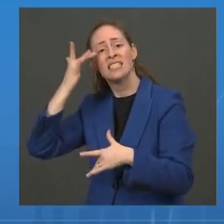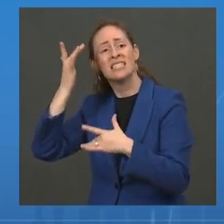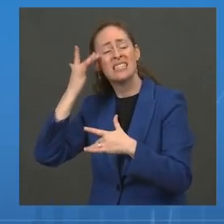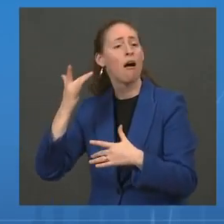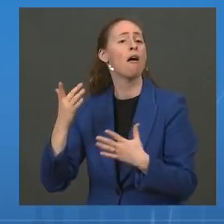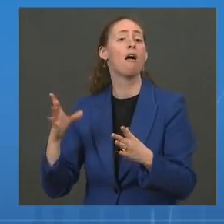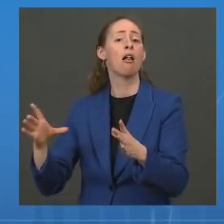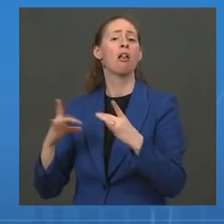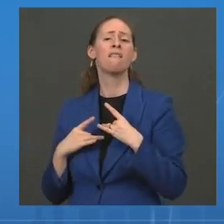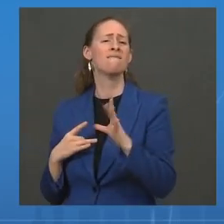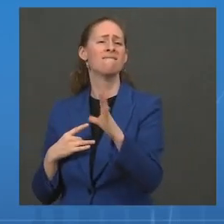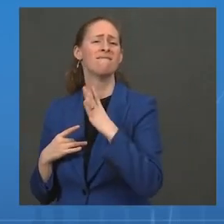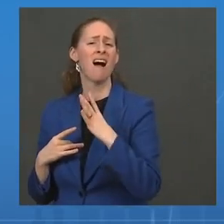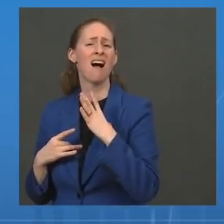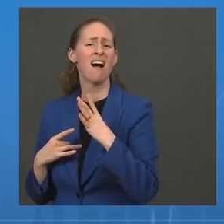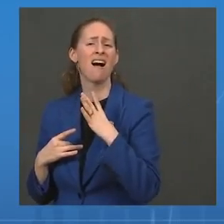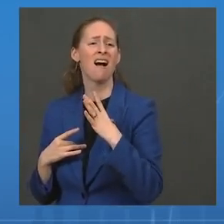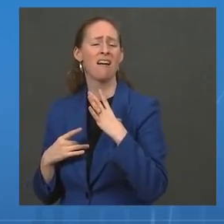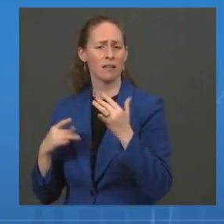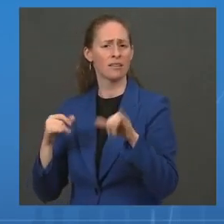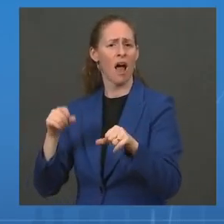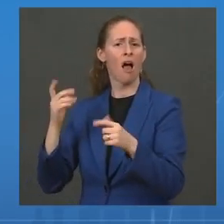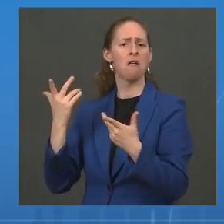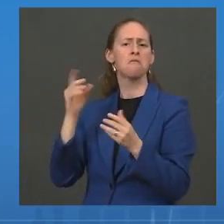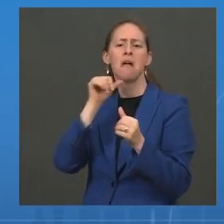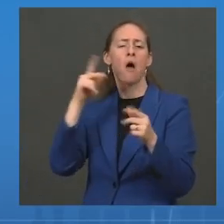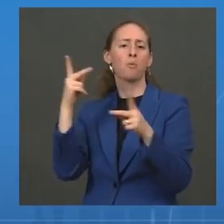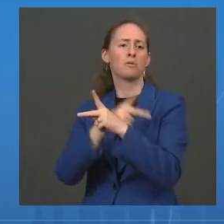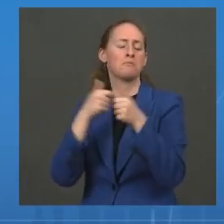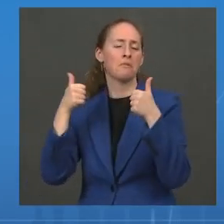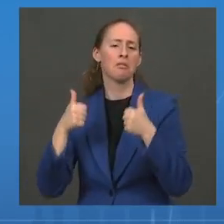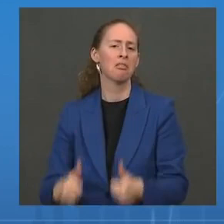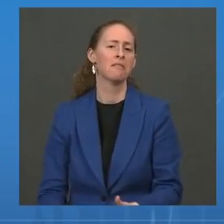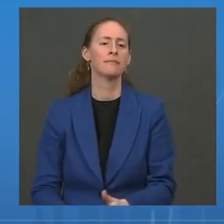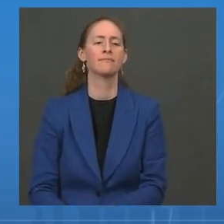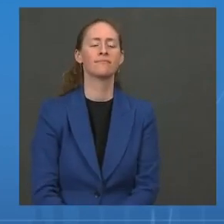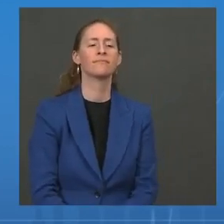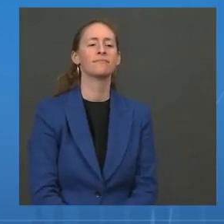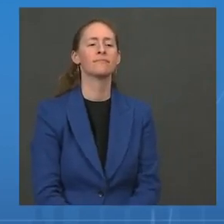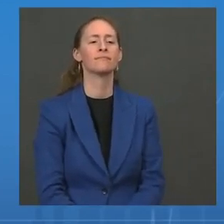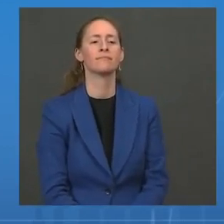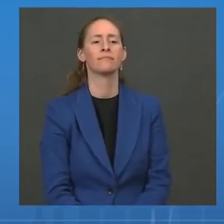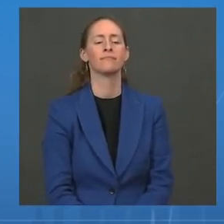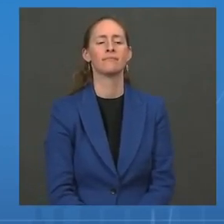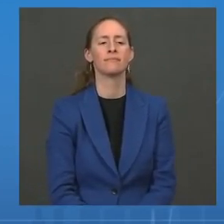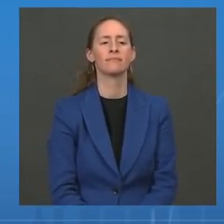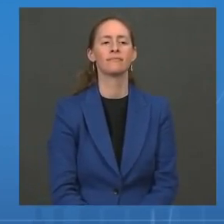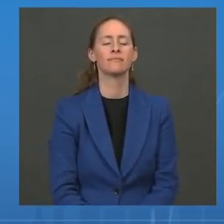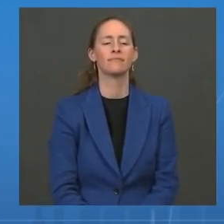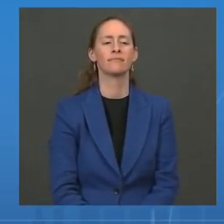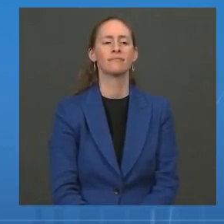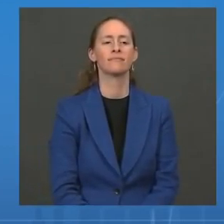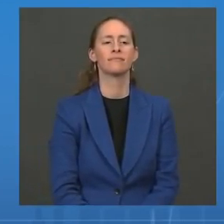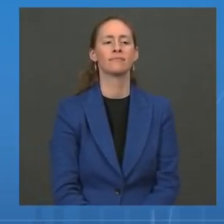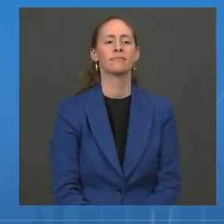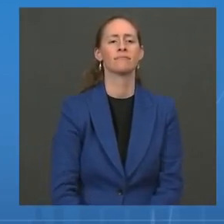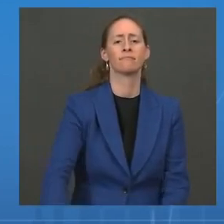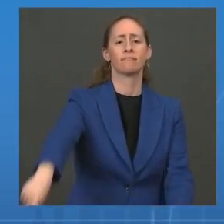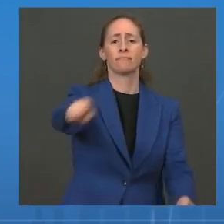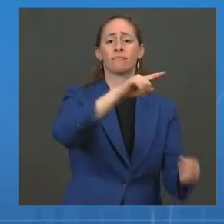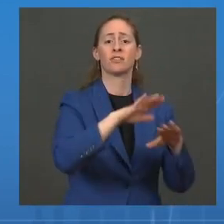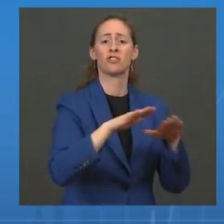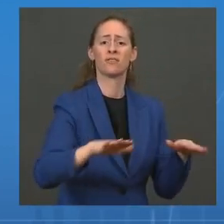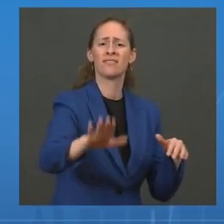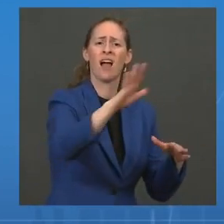vaccines for children have the potential to protect more than just our children's physical health. We have seen the ways this pandemic has